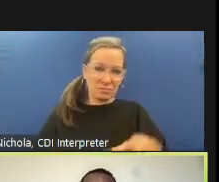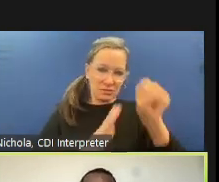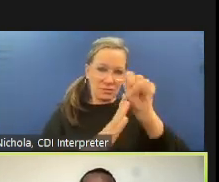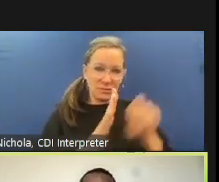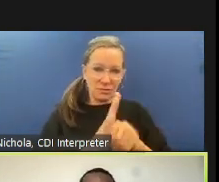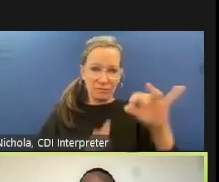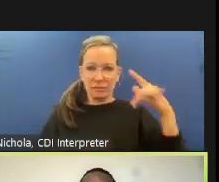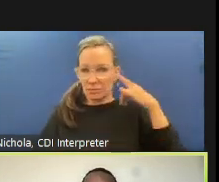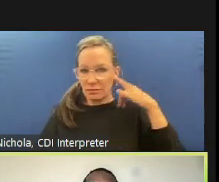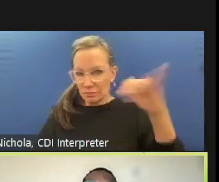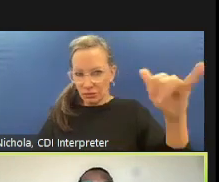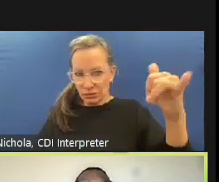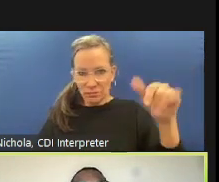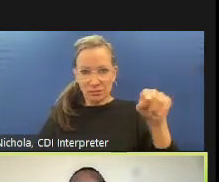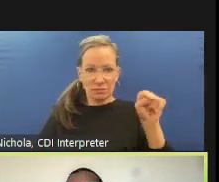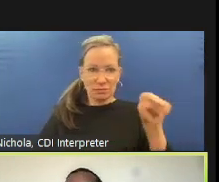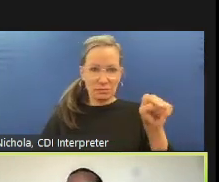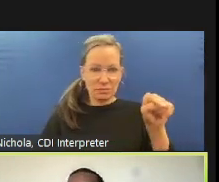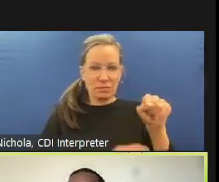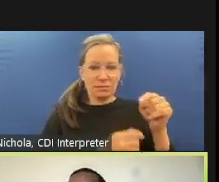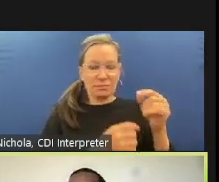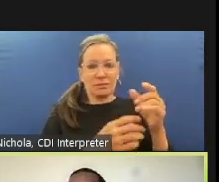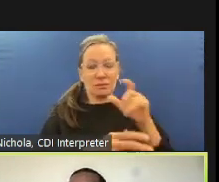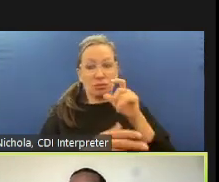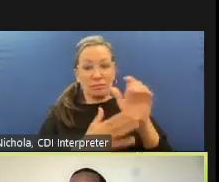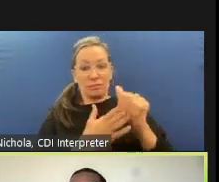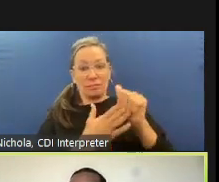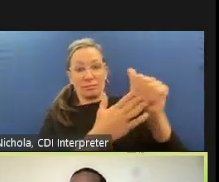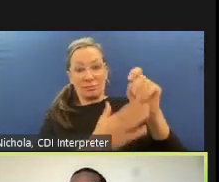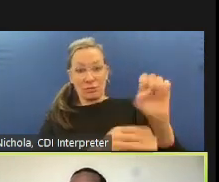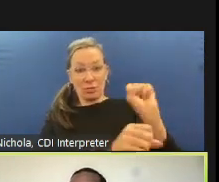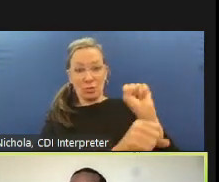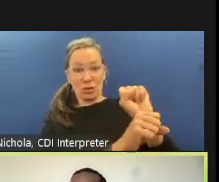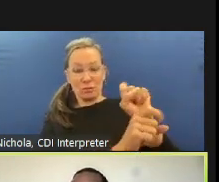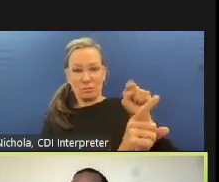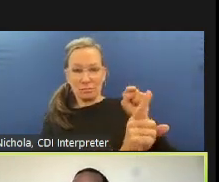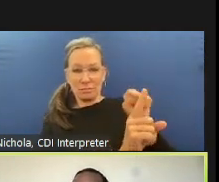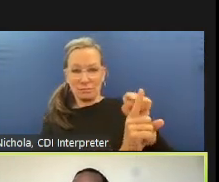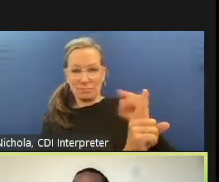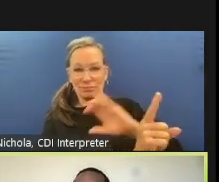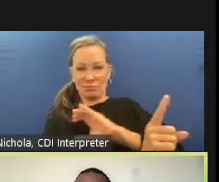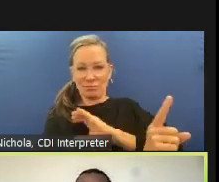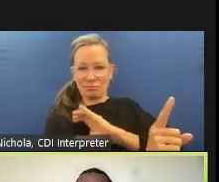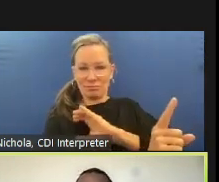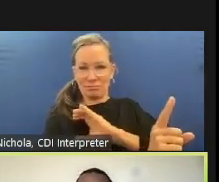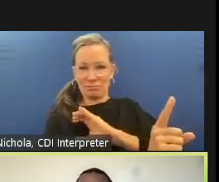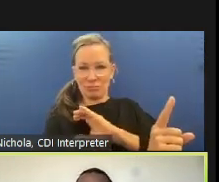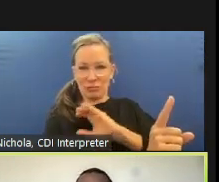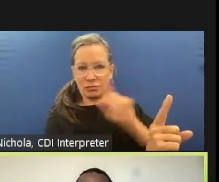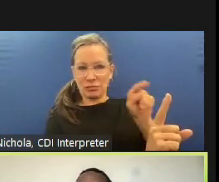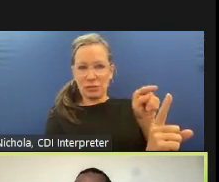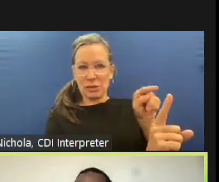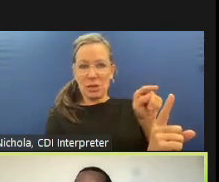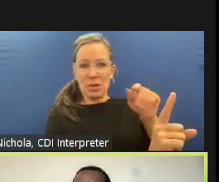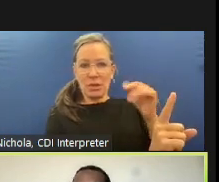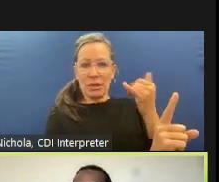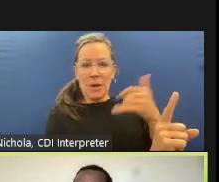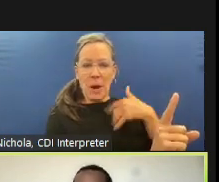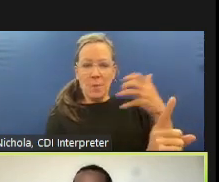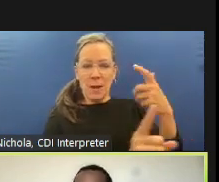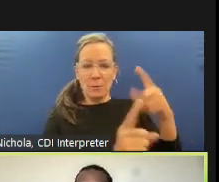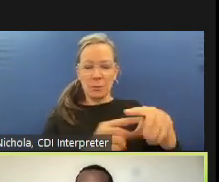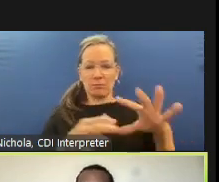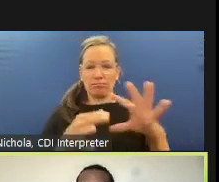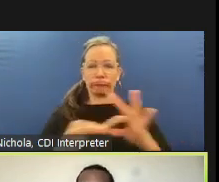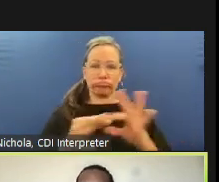so i want to say more about what civilian oversight can look like in